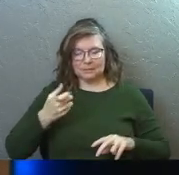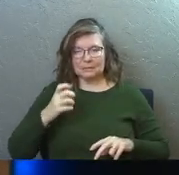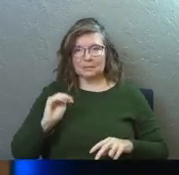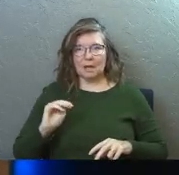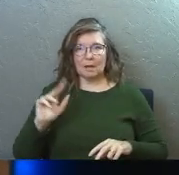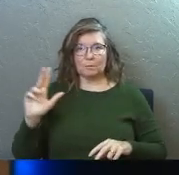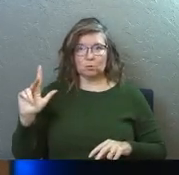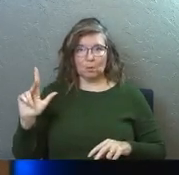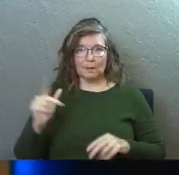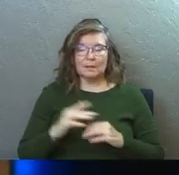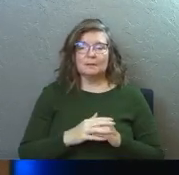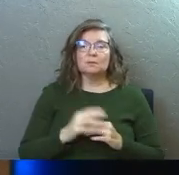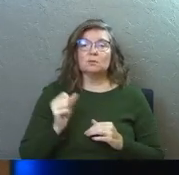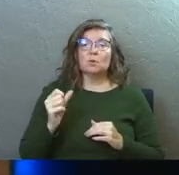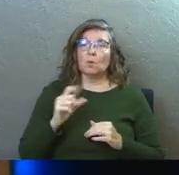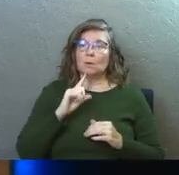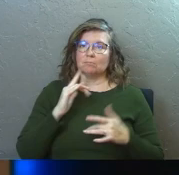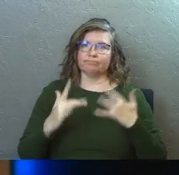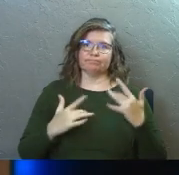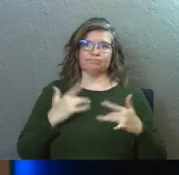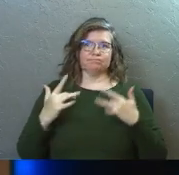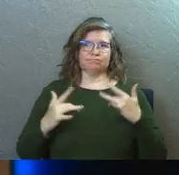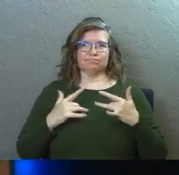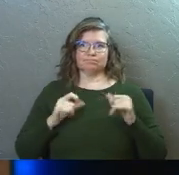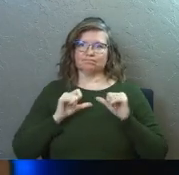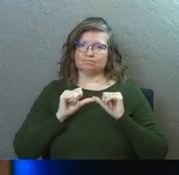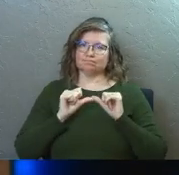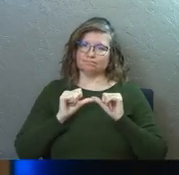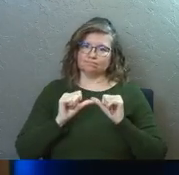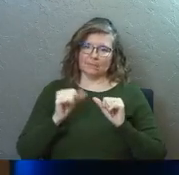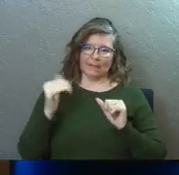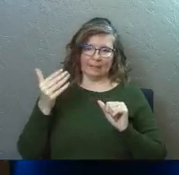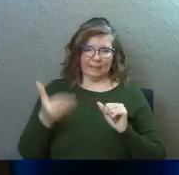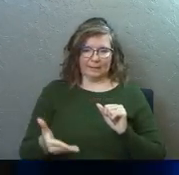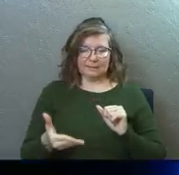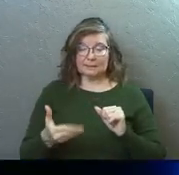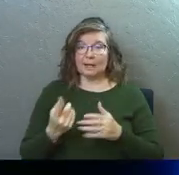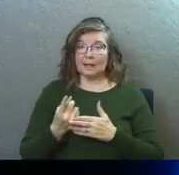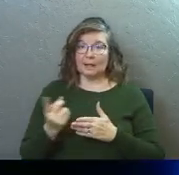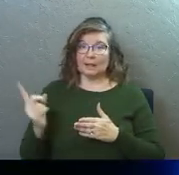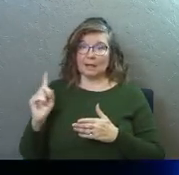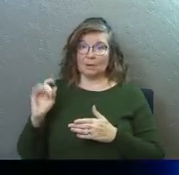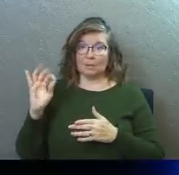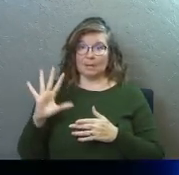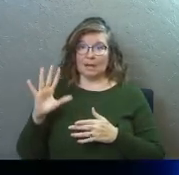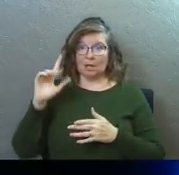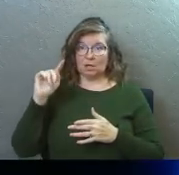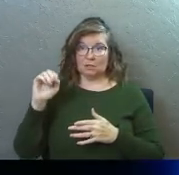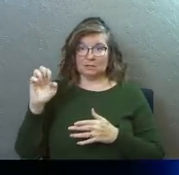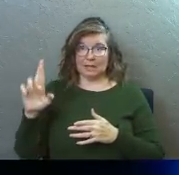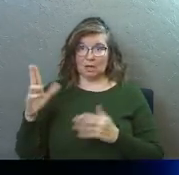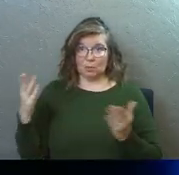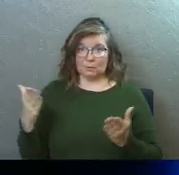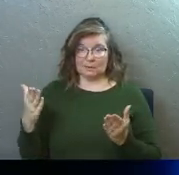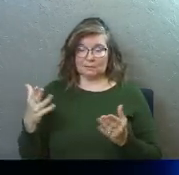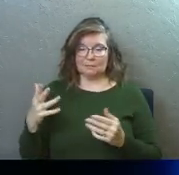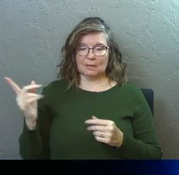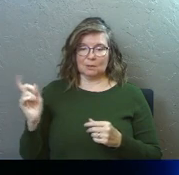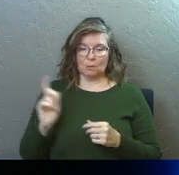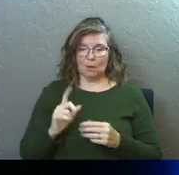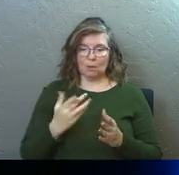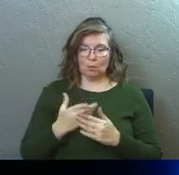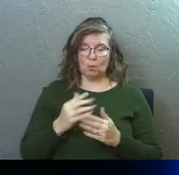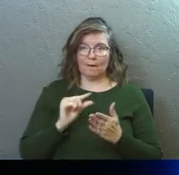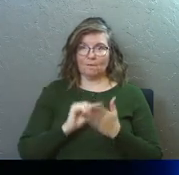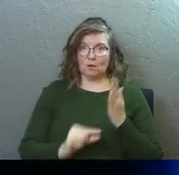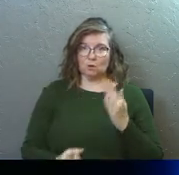It's on the screen. And so super excited to keep moving forward in this. Last week, Pastor Tanner was here, and he got to come up, and he walked